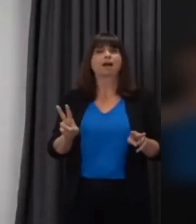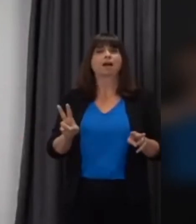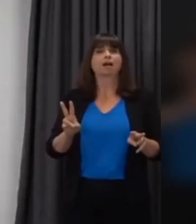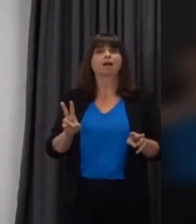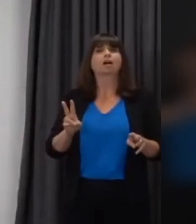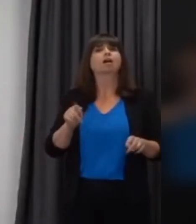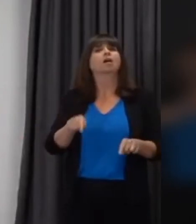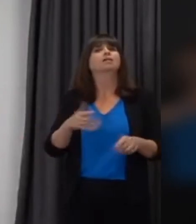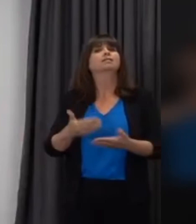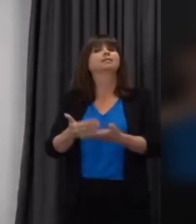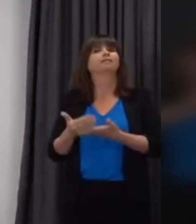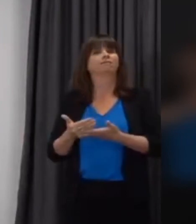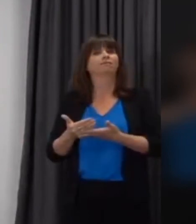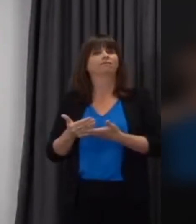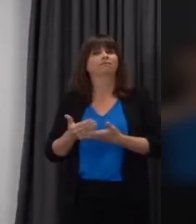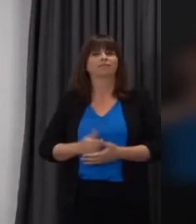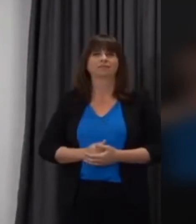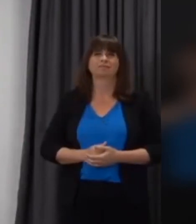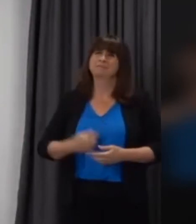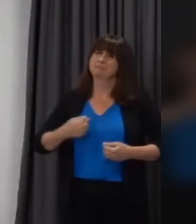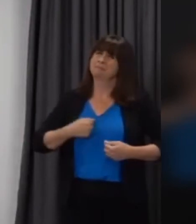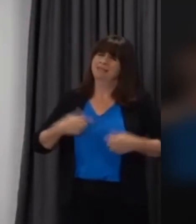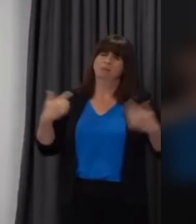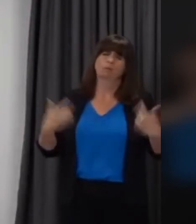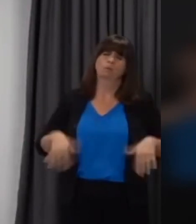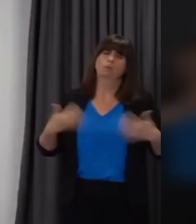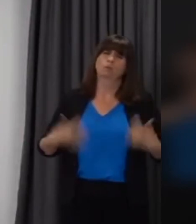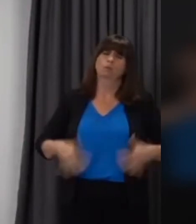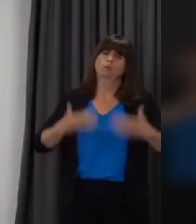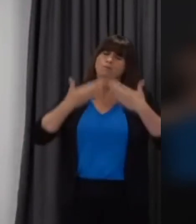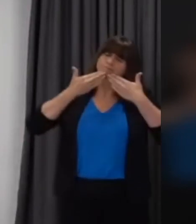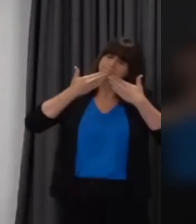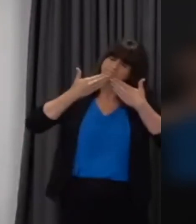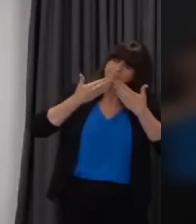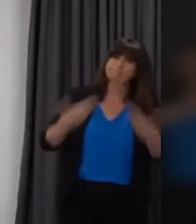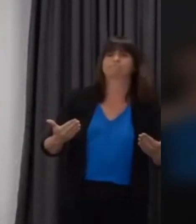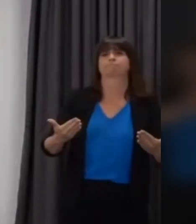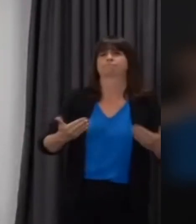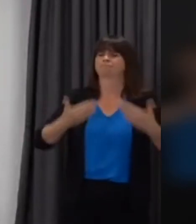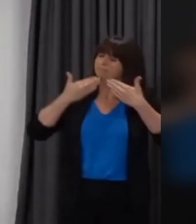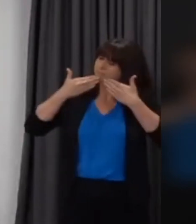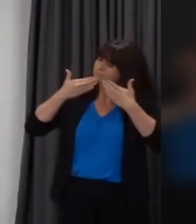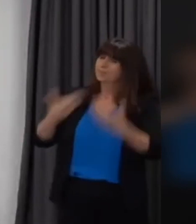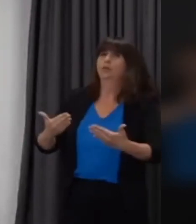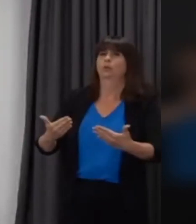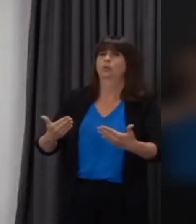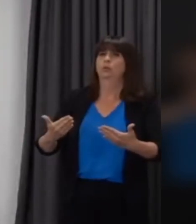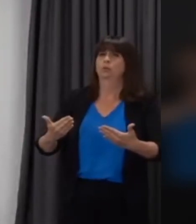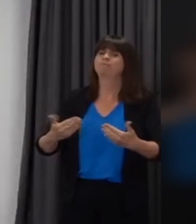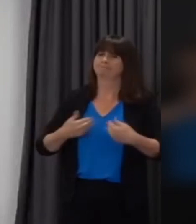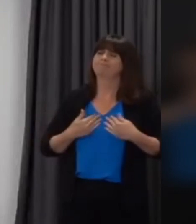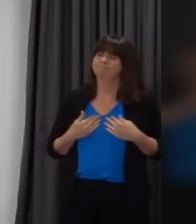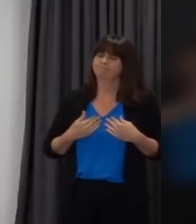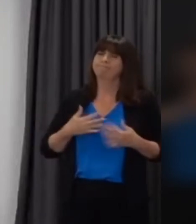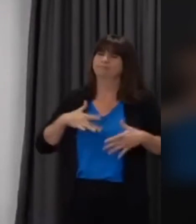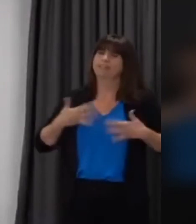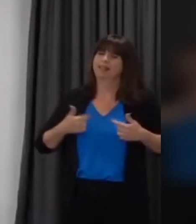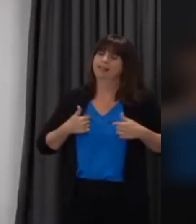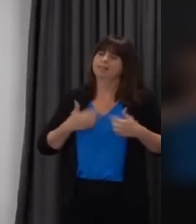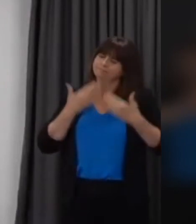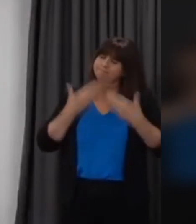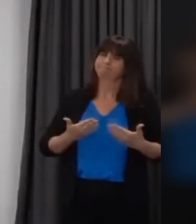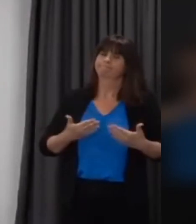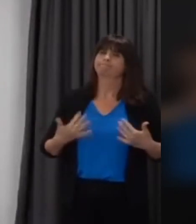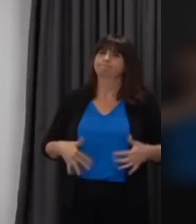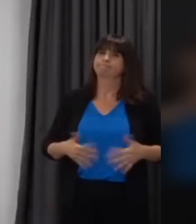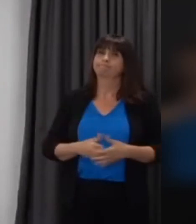safe to do so. So a huge, a massive, diolch and vowed, massive thank you from me. Now last Friday